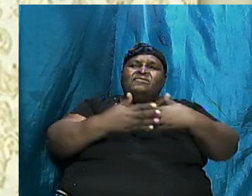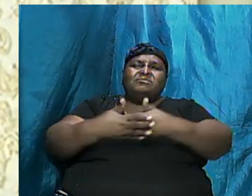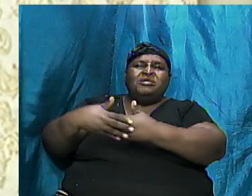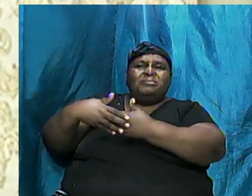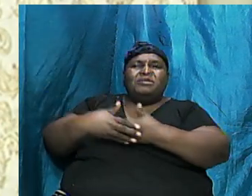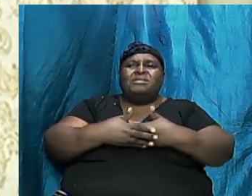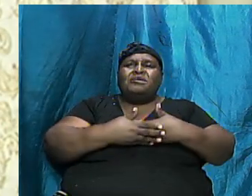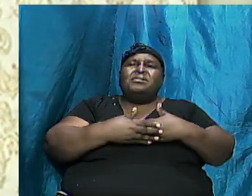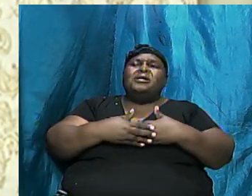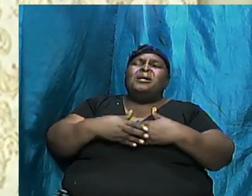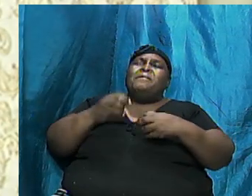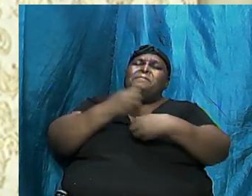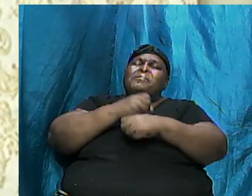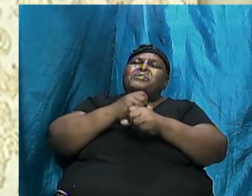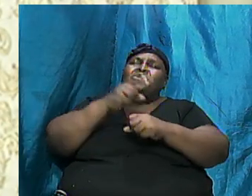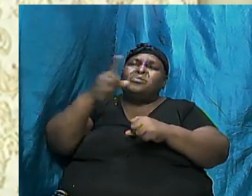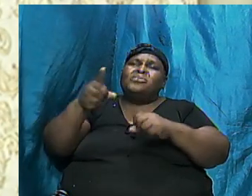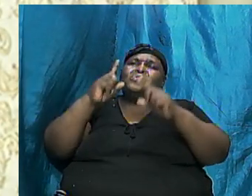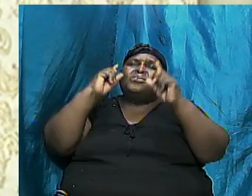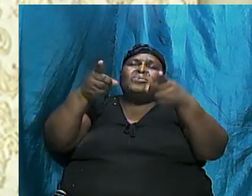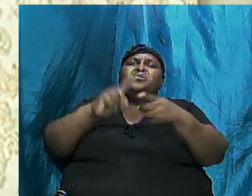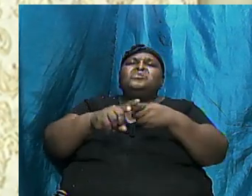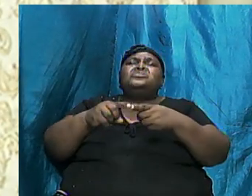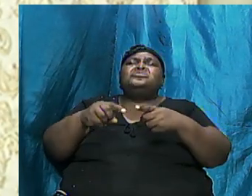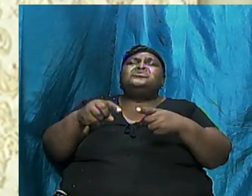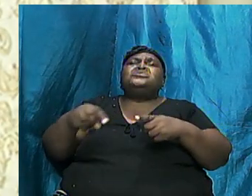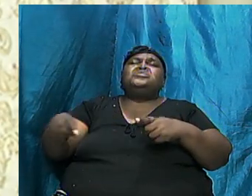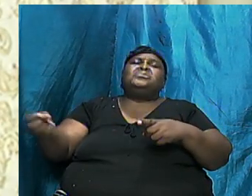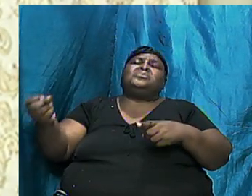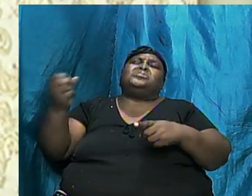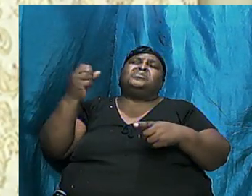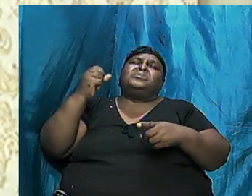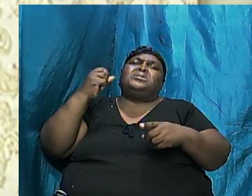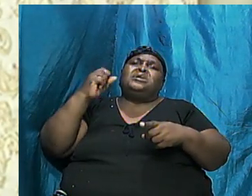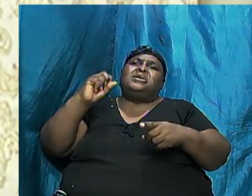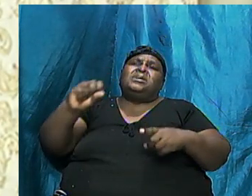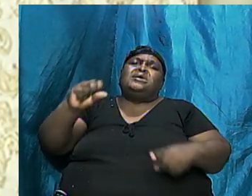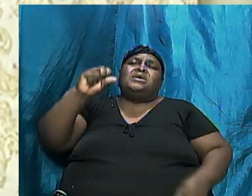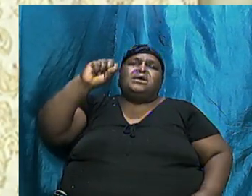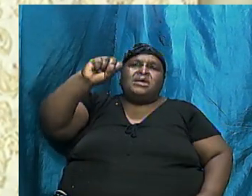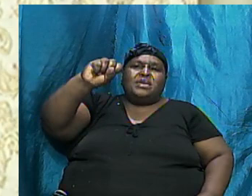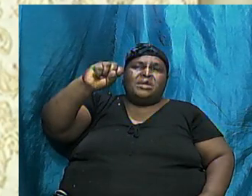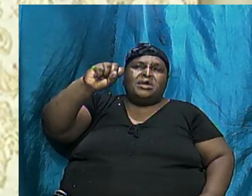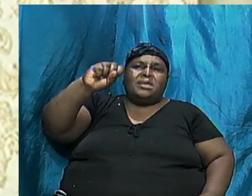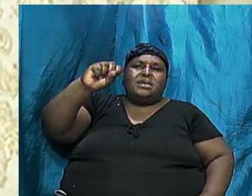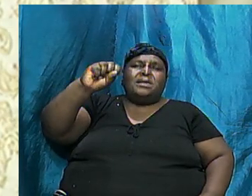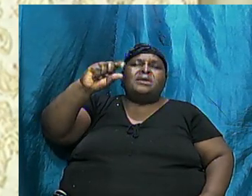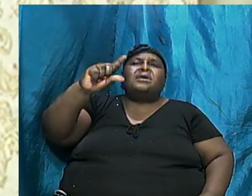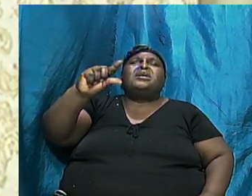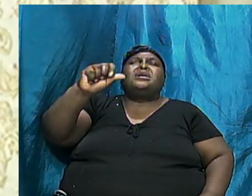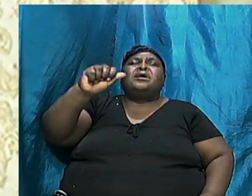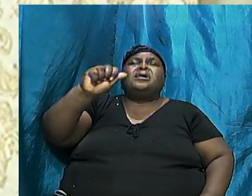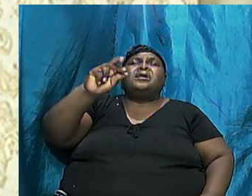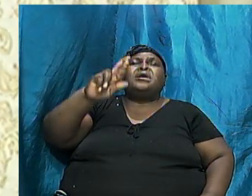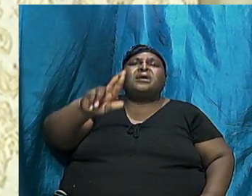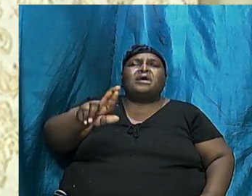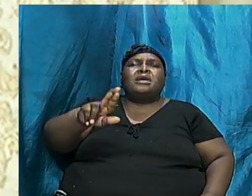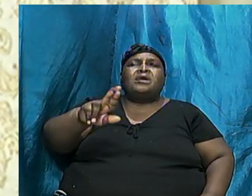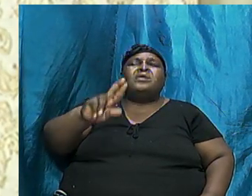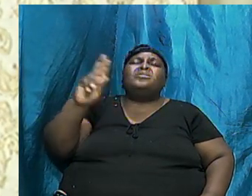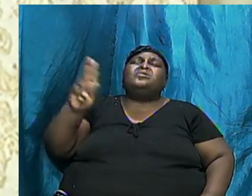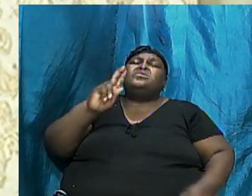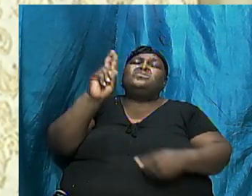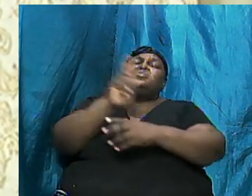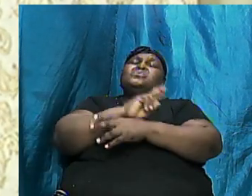make you Go into Hagar And have a surrogate child In other words Use her to bring about That son